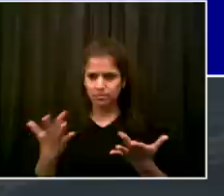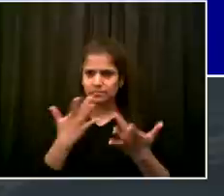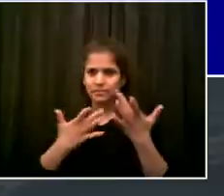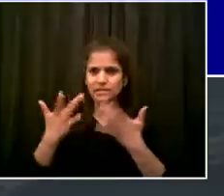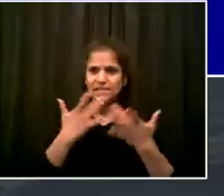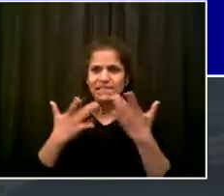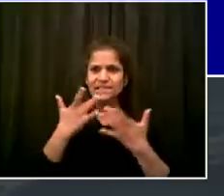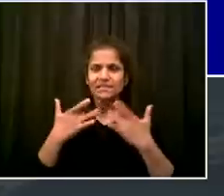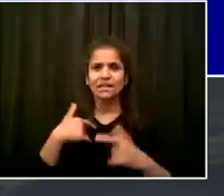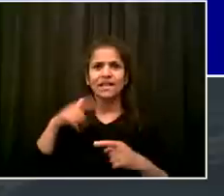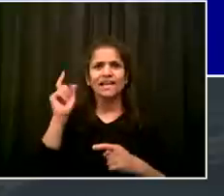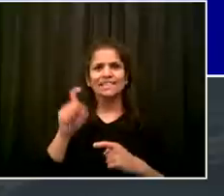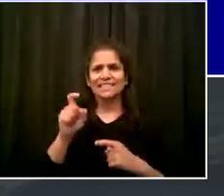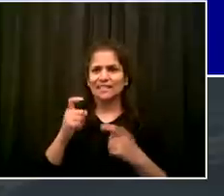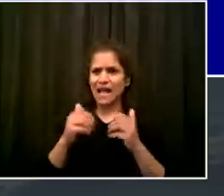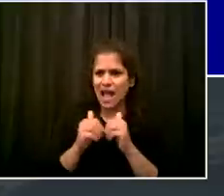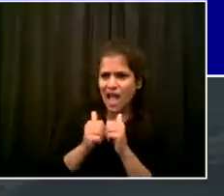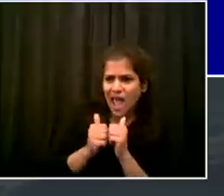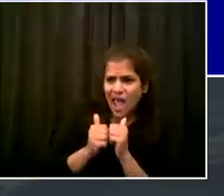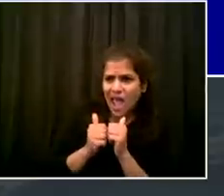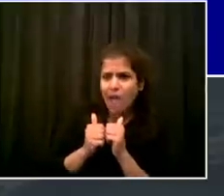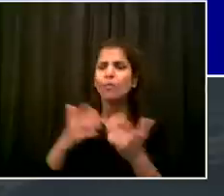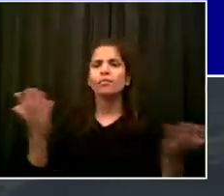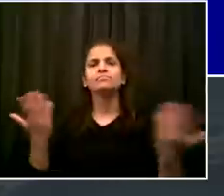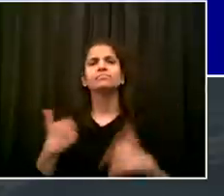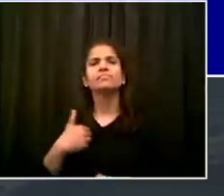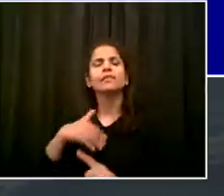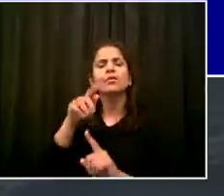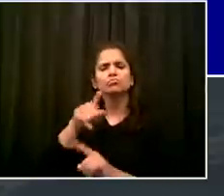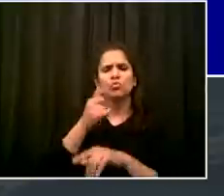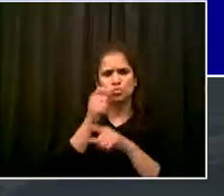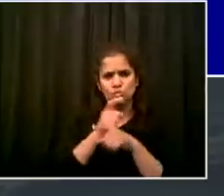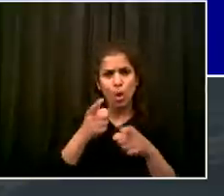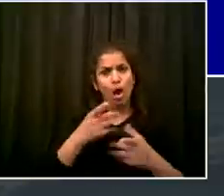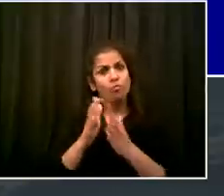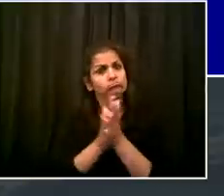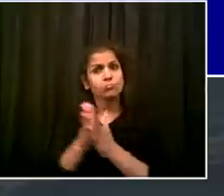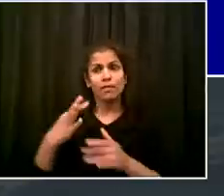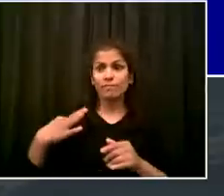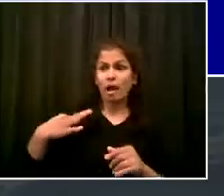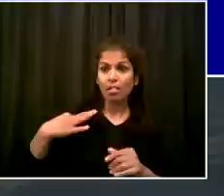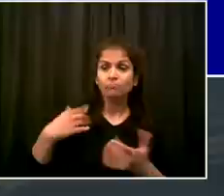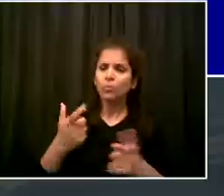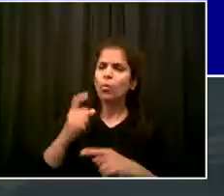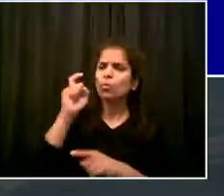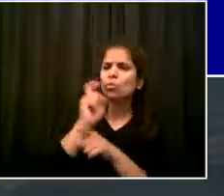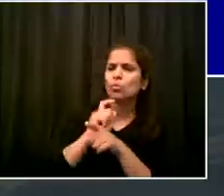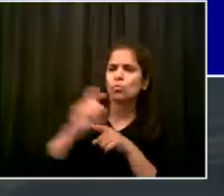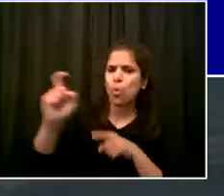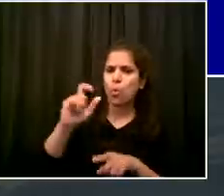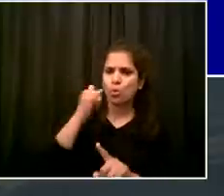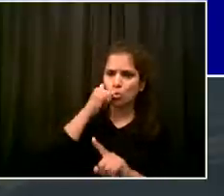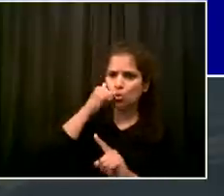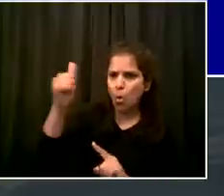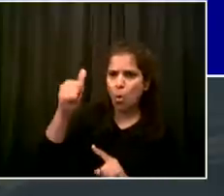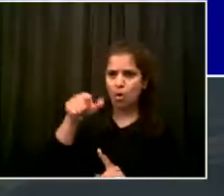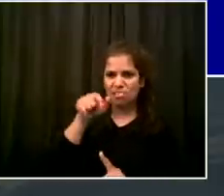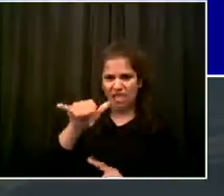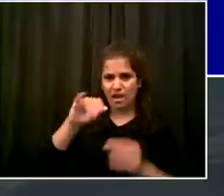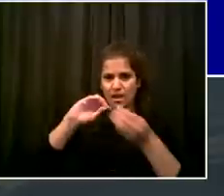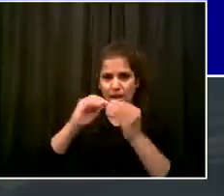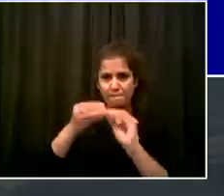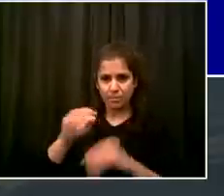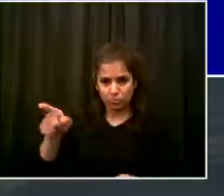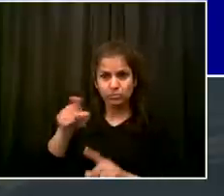800-933-2566, the New York Blood Center, make an appointment. I'm going to give blood today along